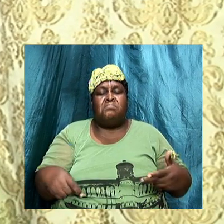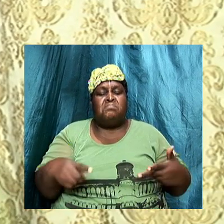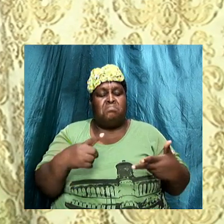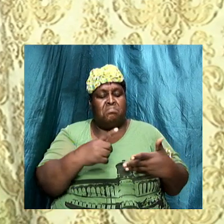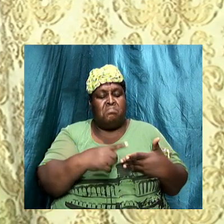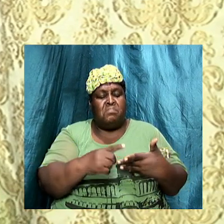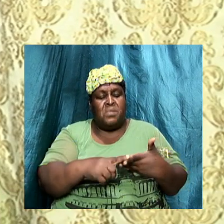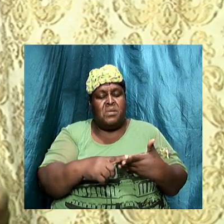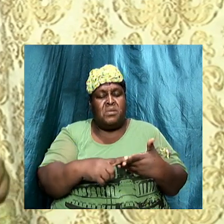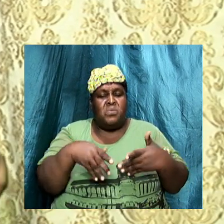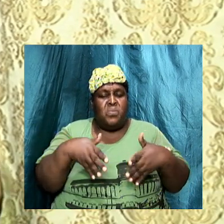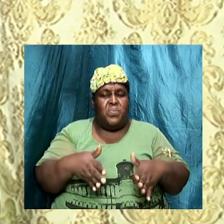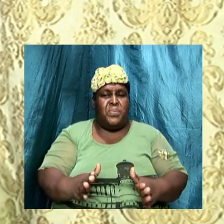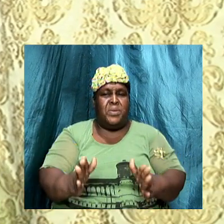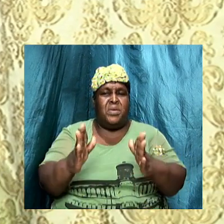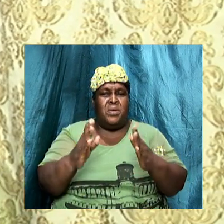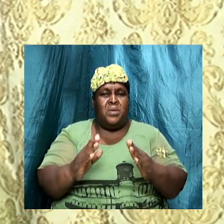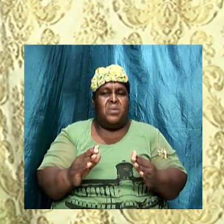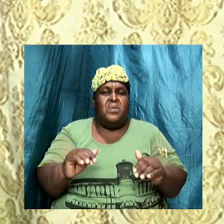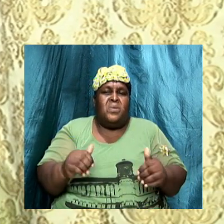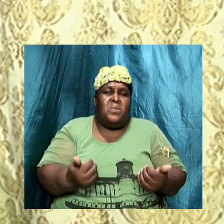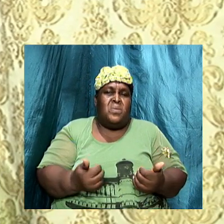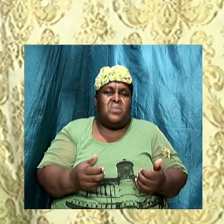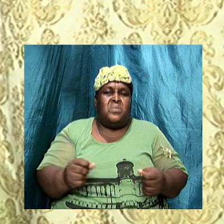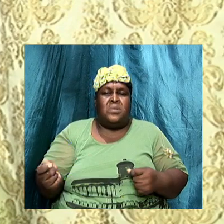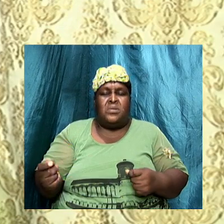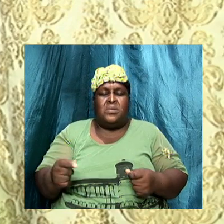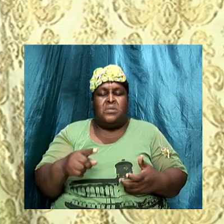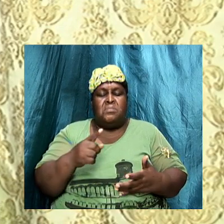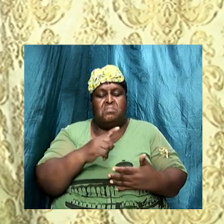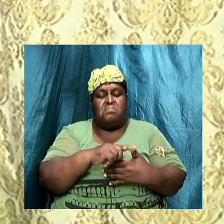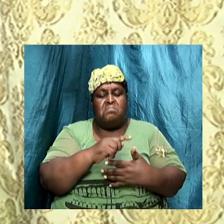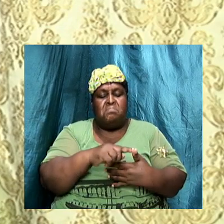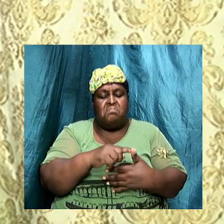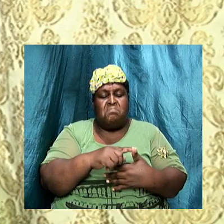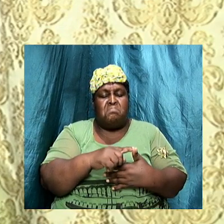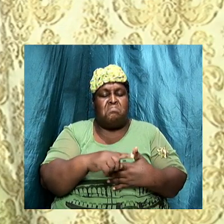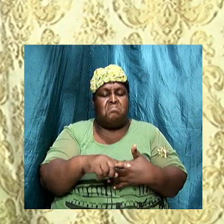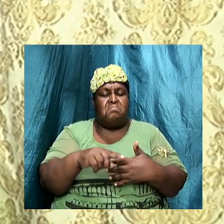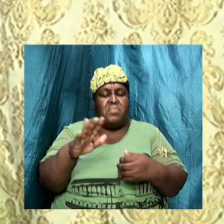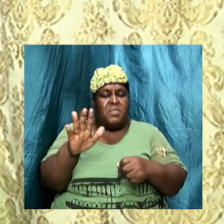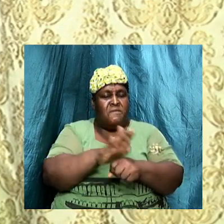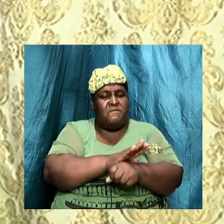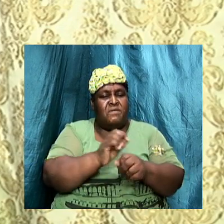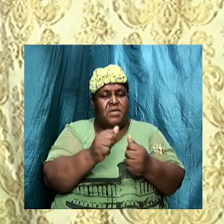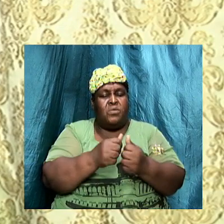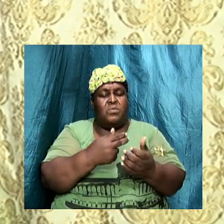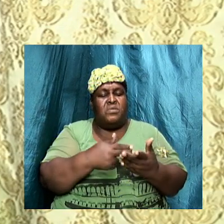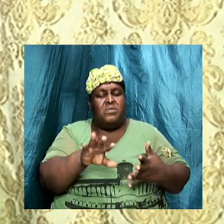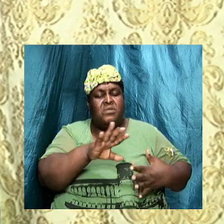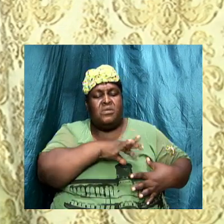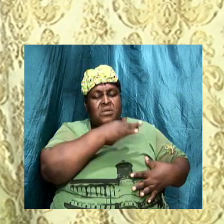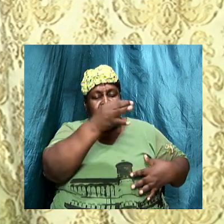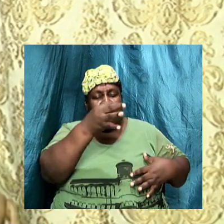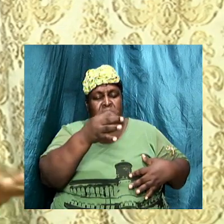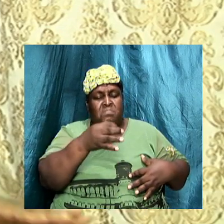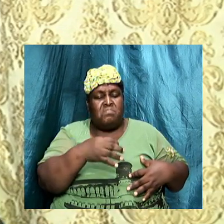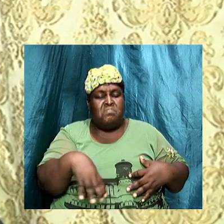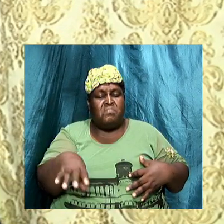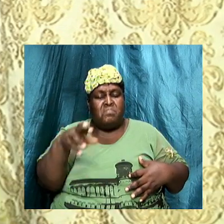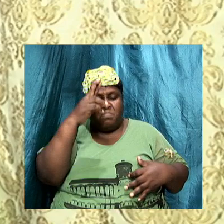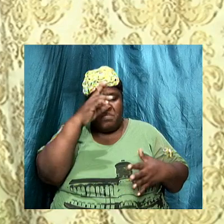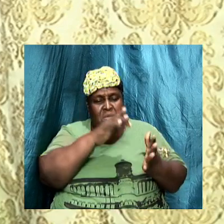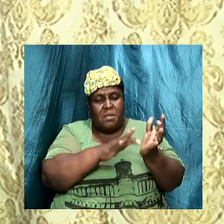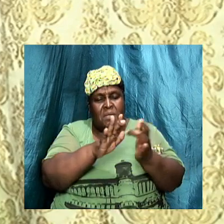we then went into the infilling of the Holy Spirit. Romans 8 verses, verse 9. Without the Spirit of